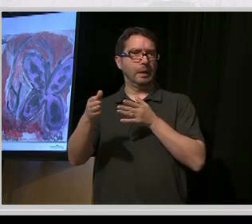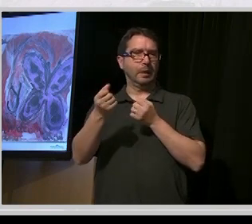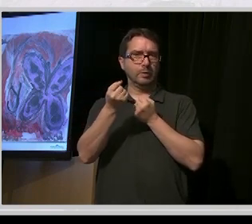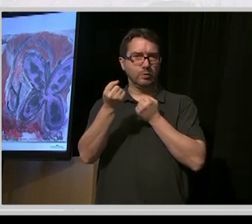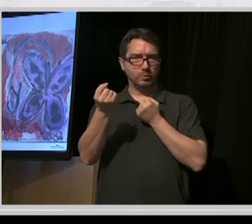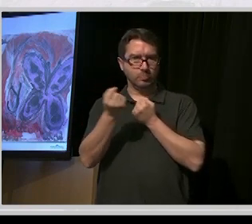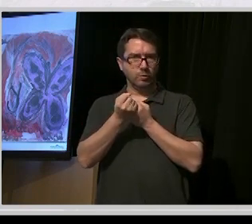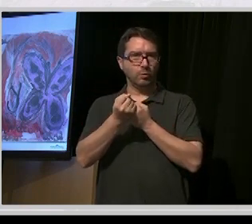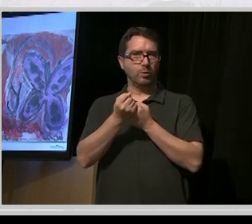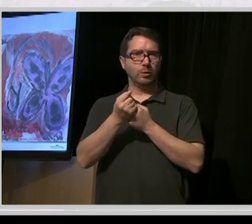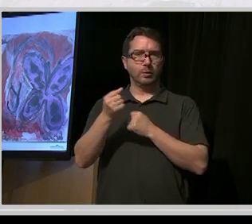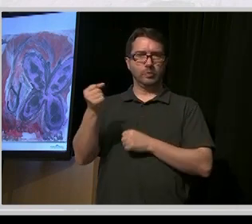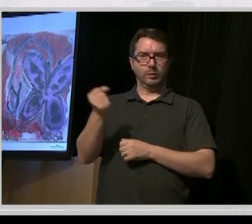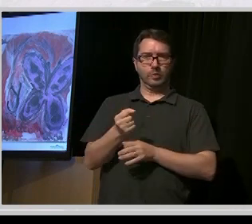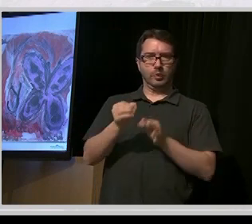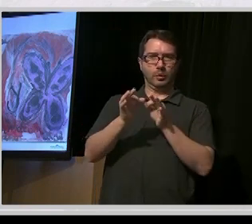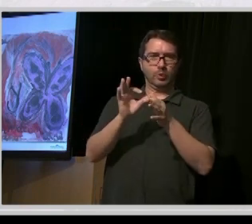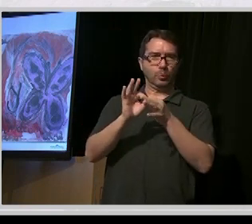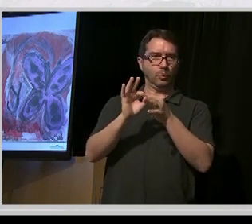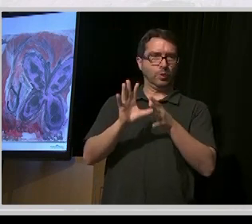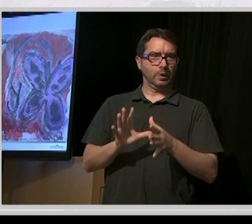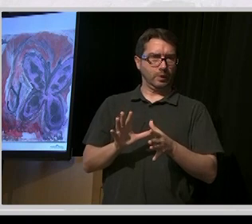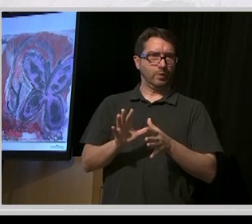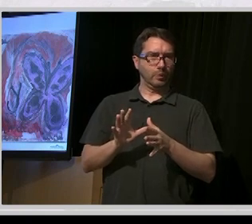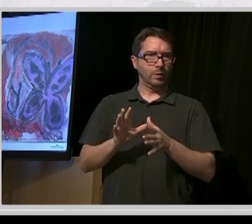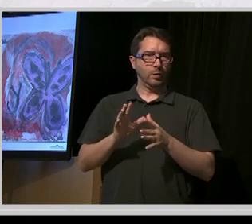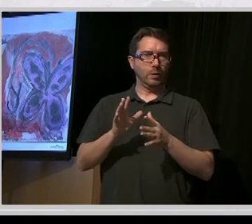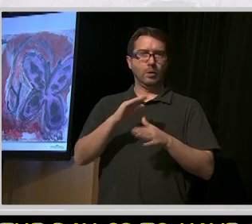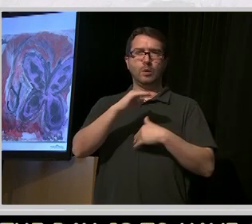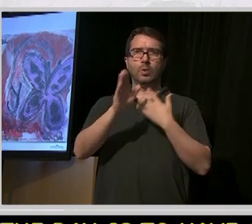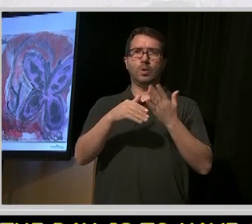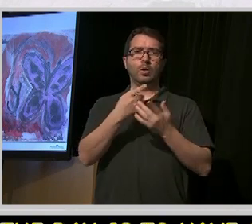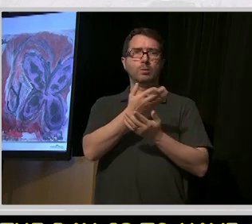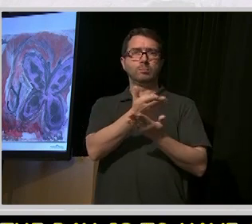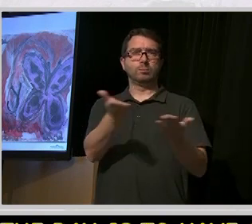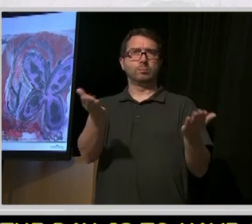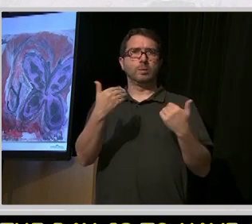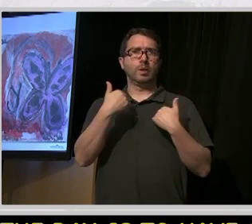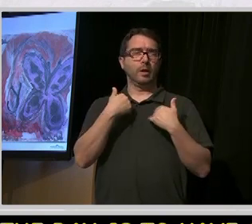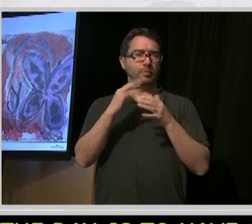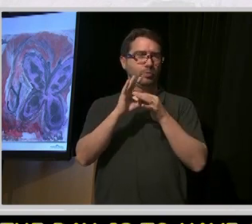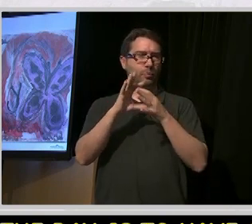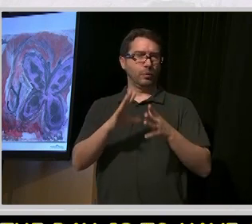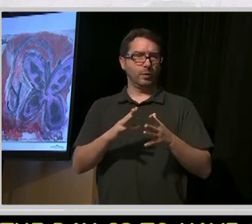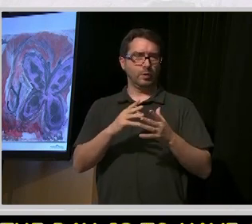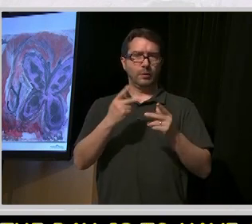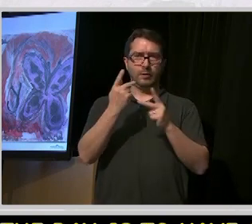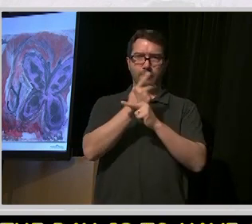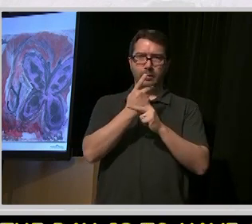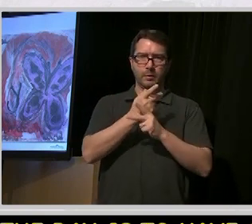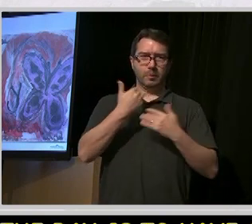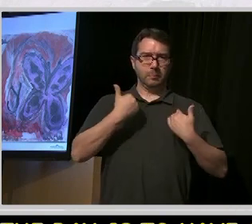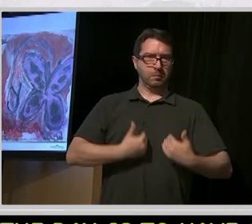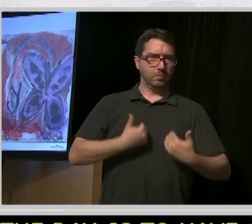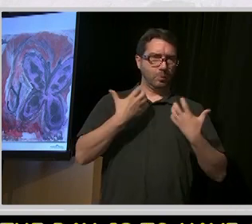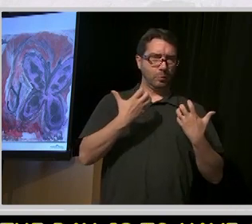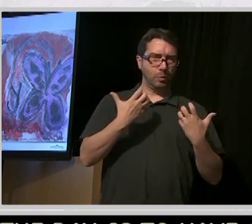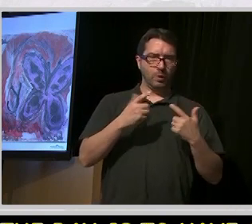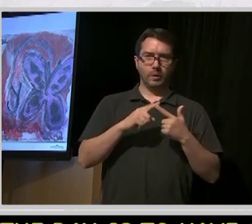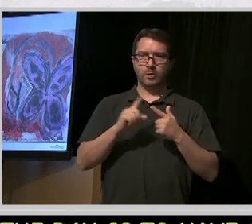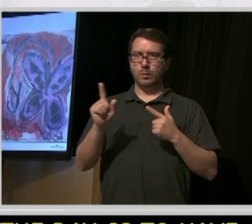someone that they work with to help them figure out what they want for their life, where they want to live, the things they want to do,